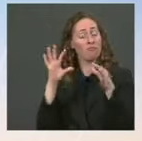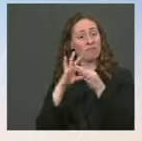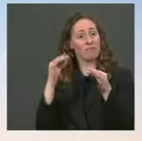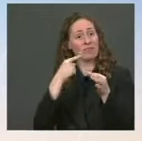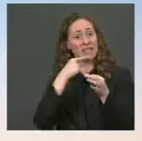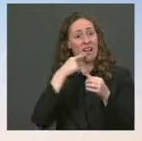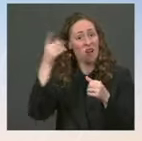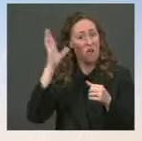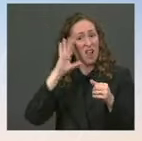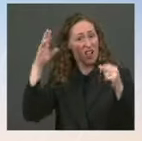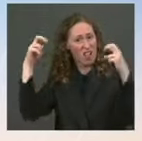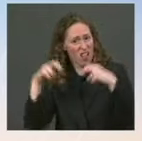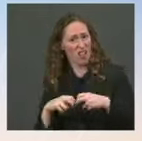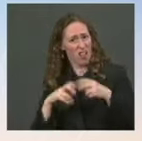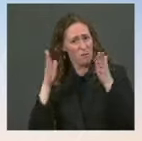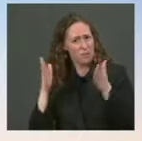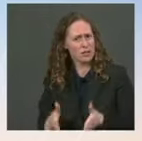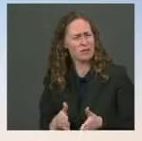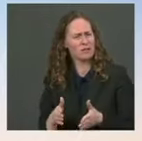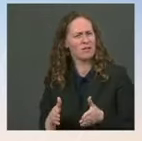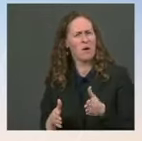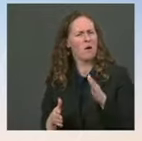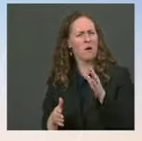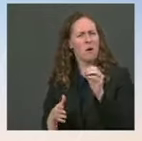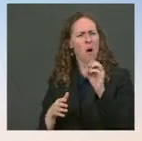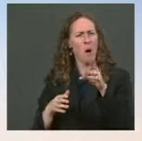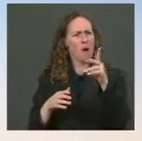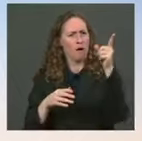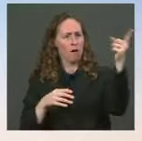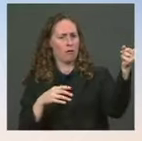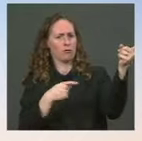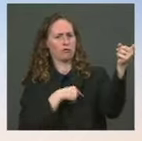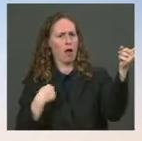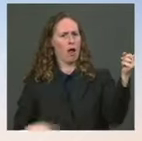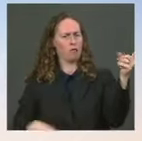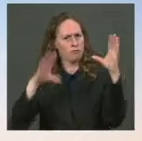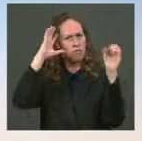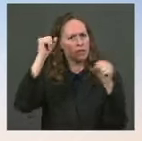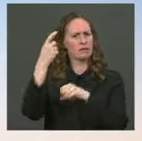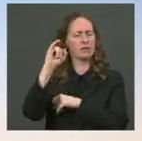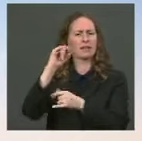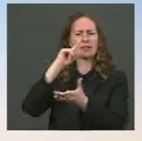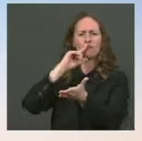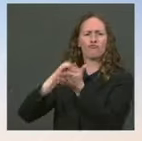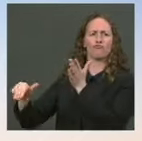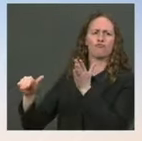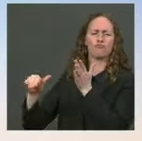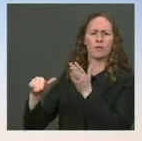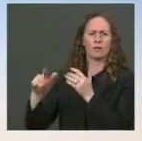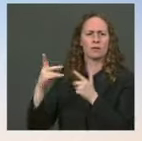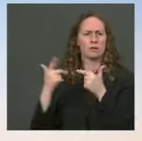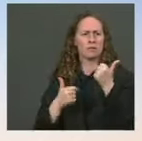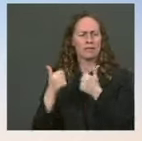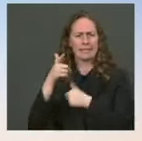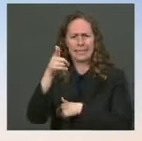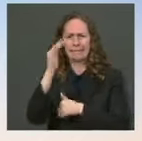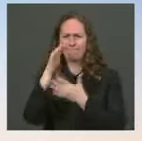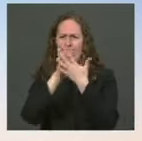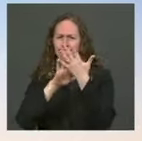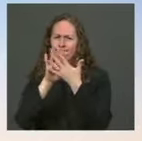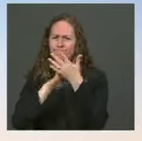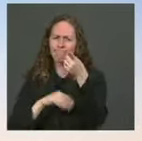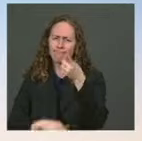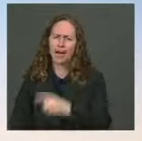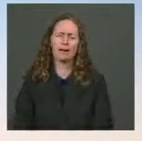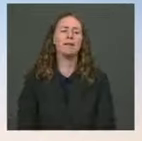Because I think not true was not really giving us the full picture of what in the press reports is not accurate. What's accurate is there is an ongoing discussion